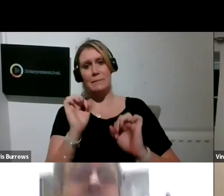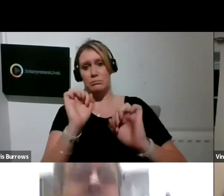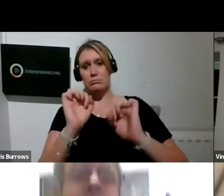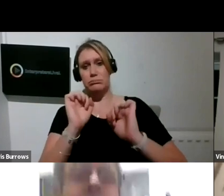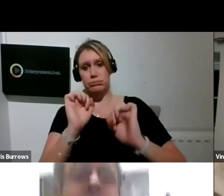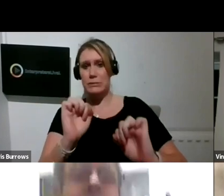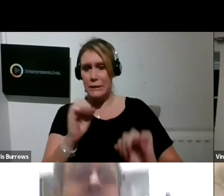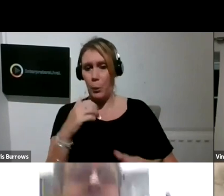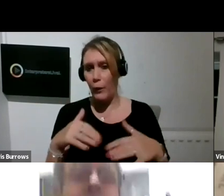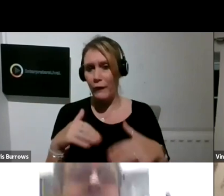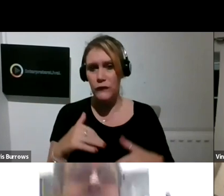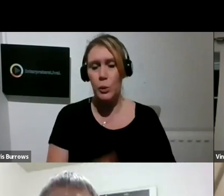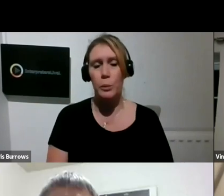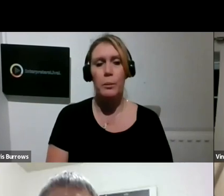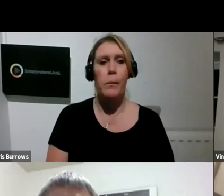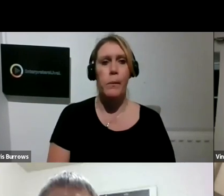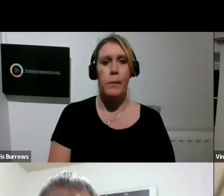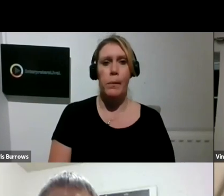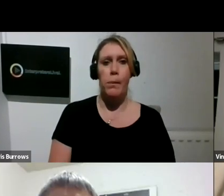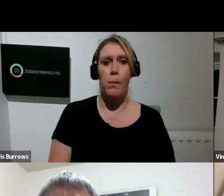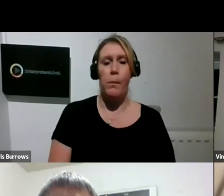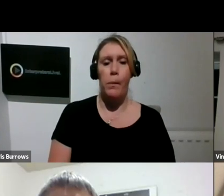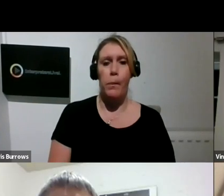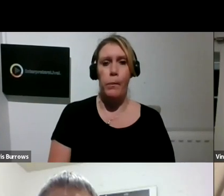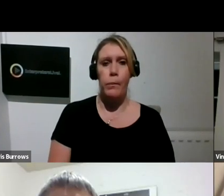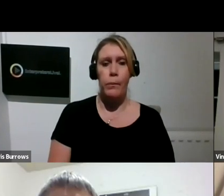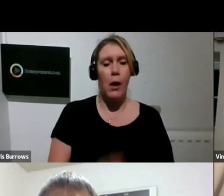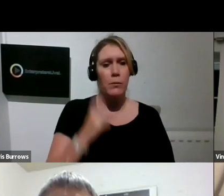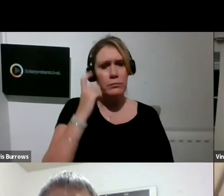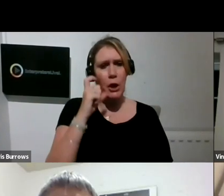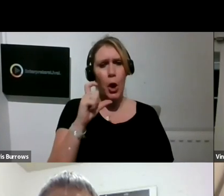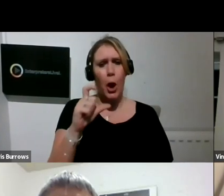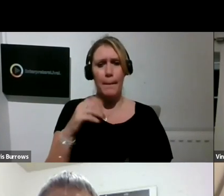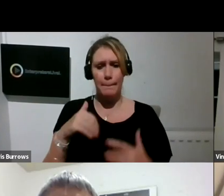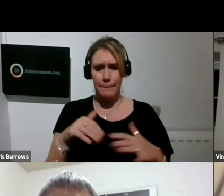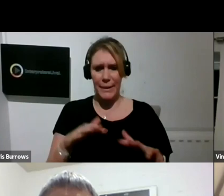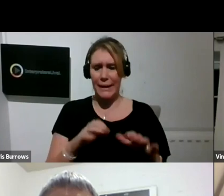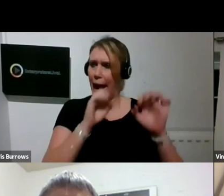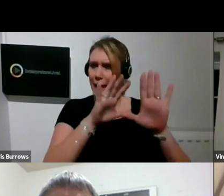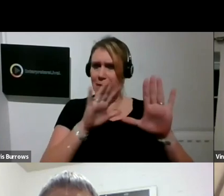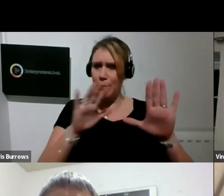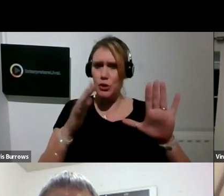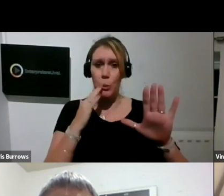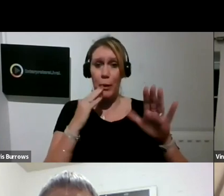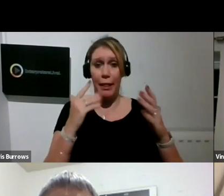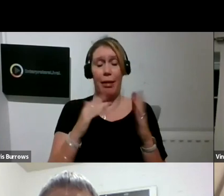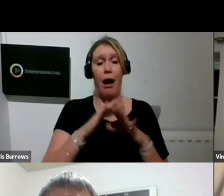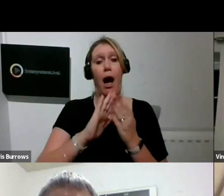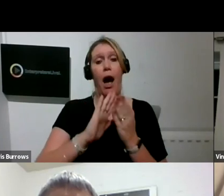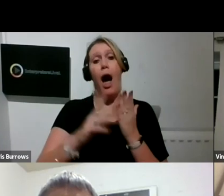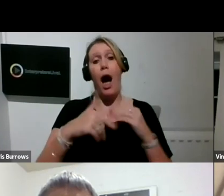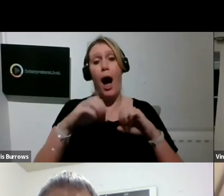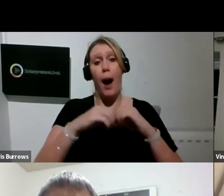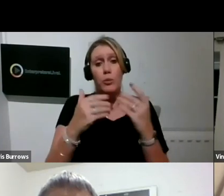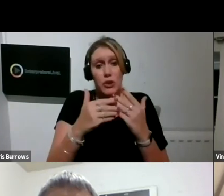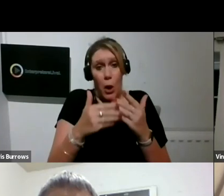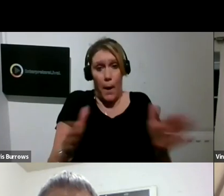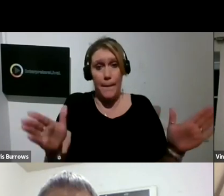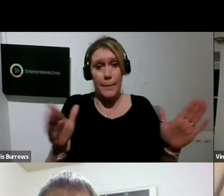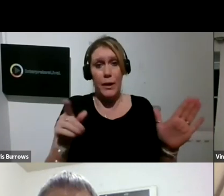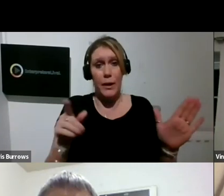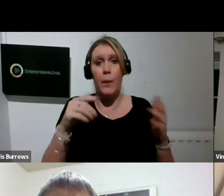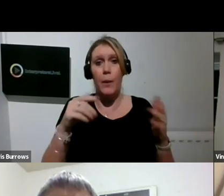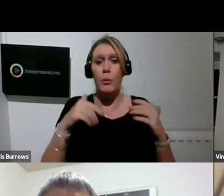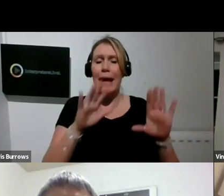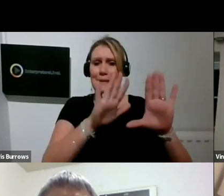And I was thinking, Colin, we had an exhibition, you know, in the days when the hub was still open, we exhibited your work. It wasn't as part of one of the festivals,